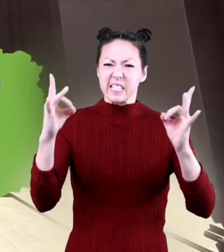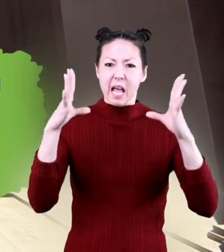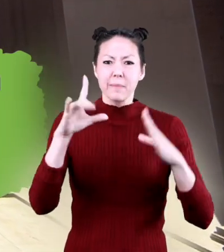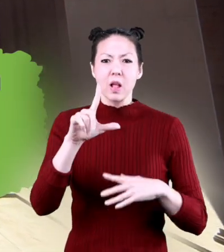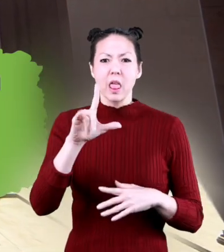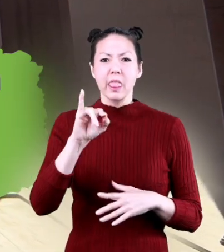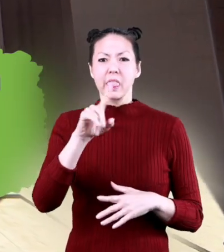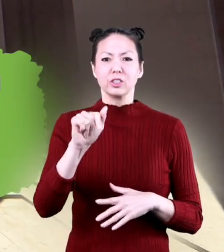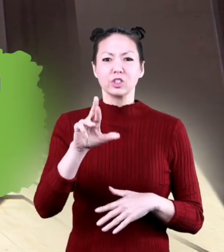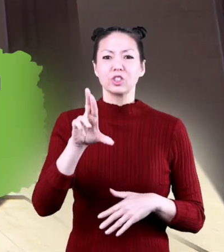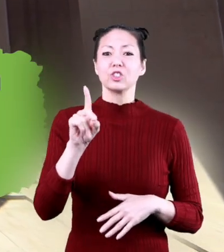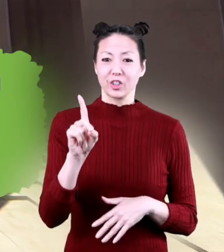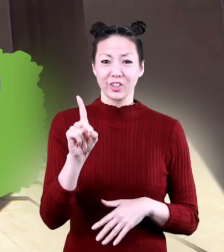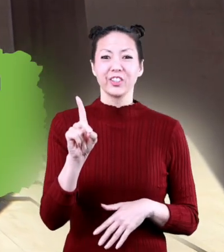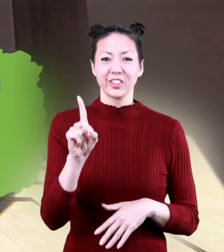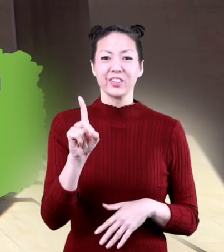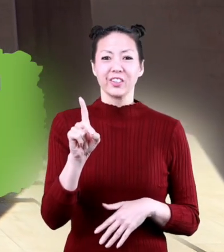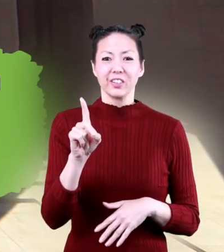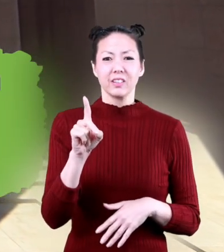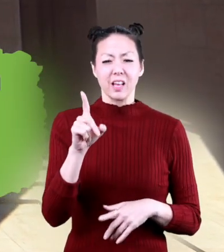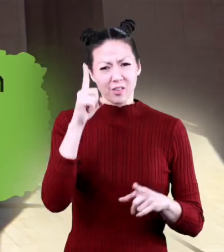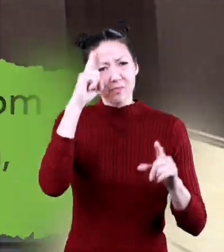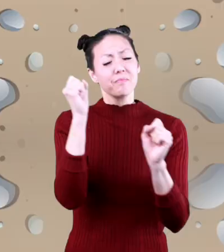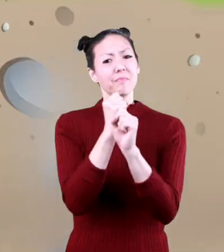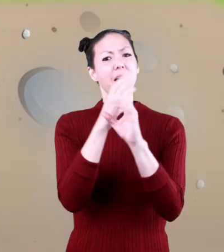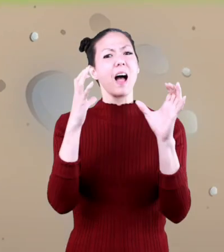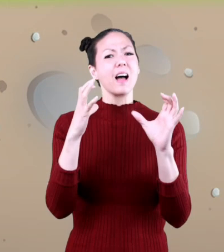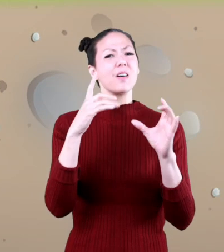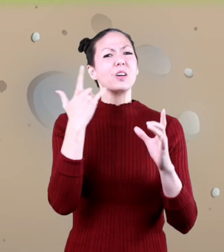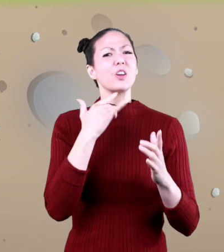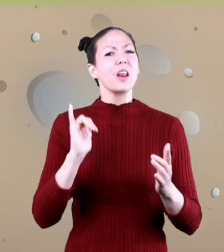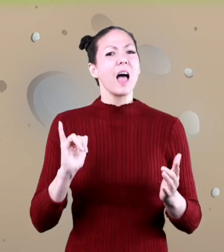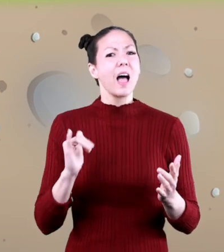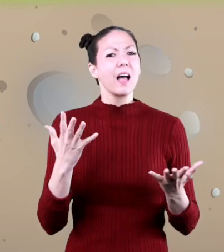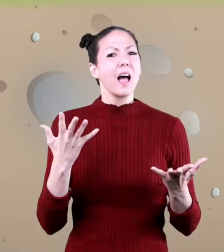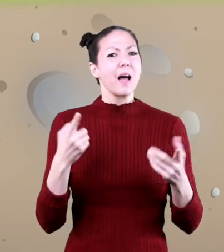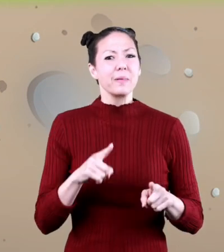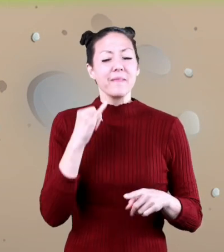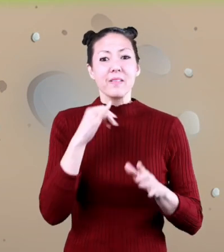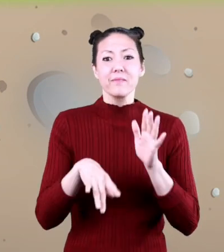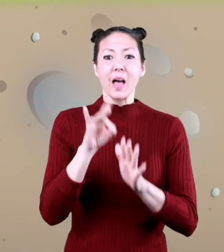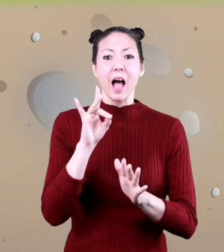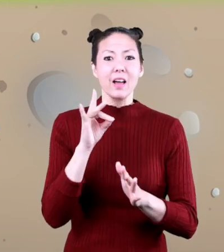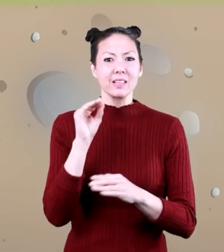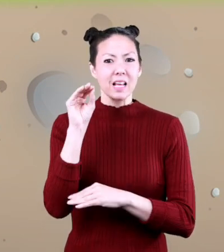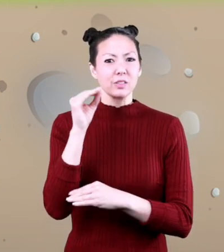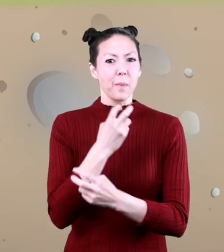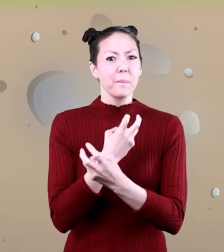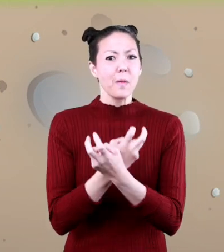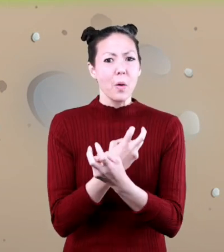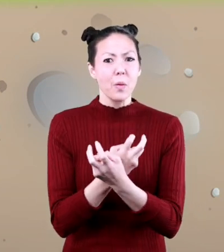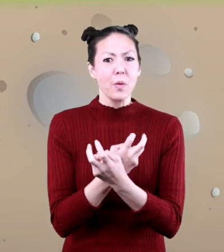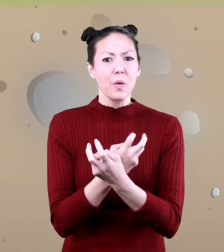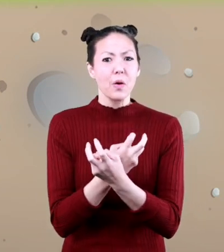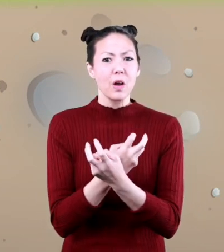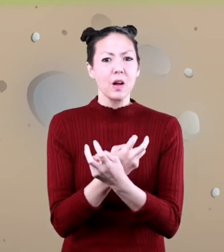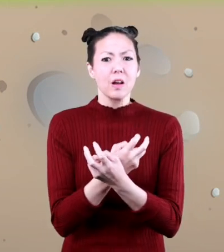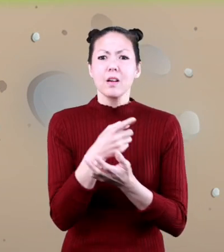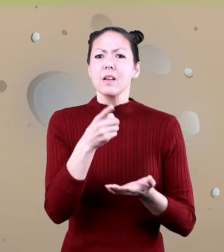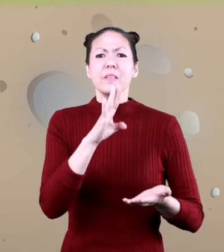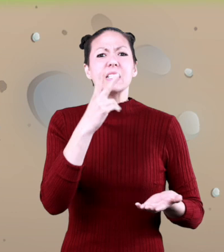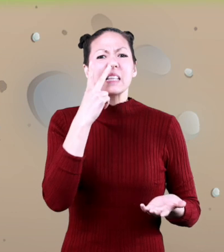words that mean terrible lizard can you imagine what it would be like to discover dinosaur bones